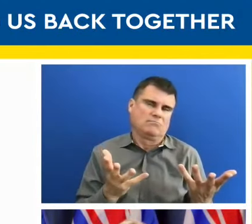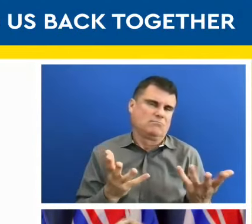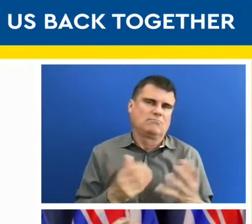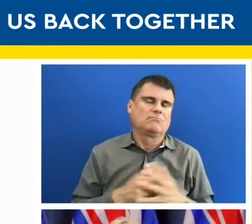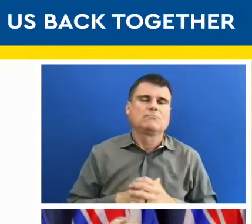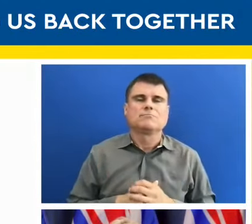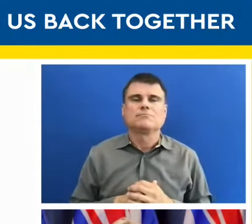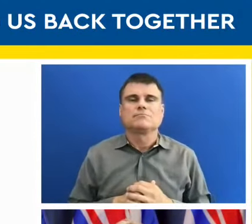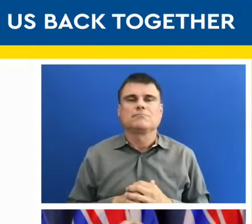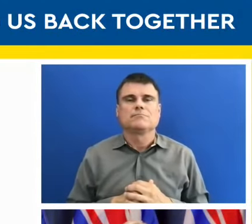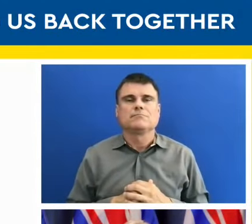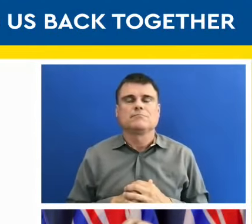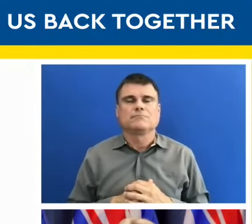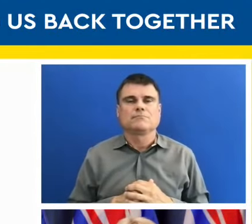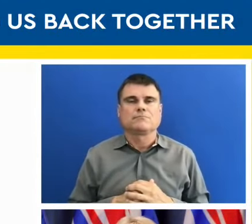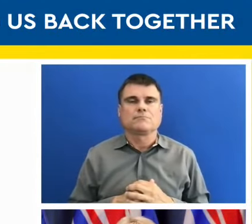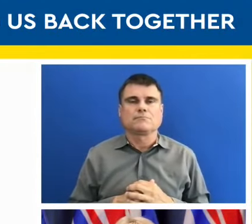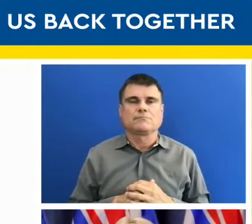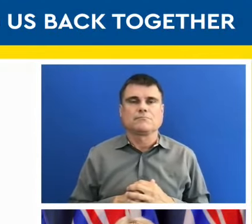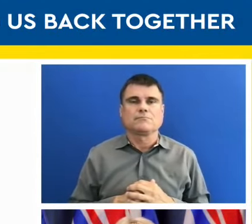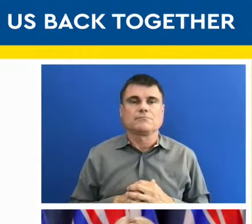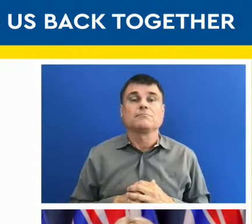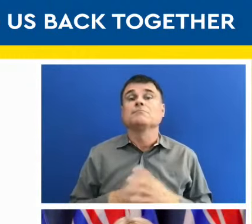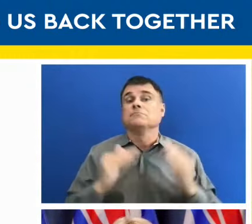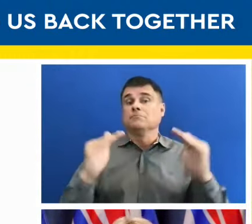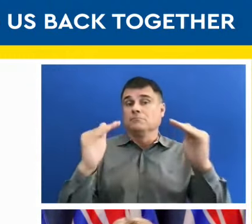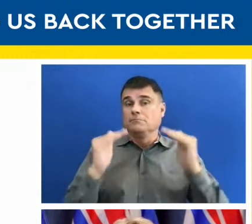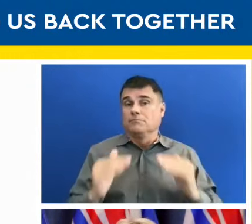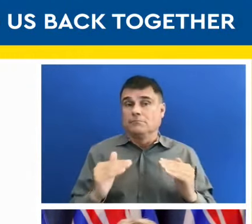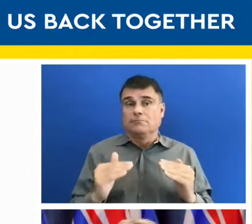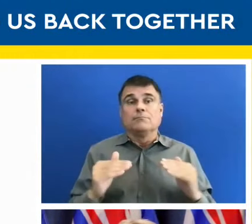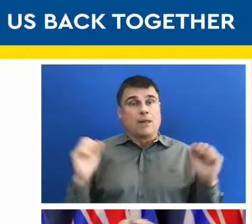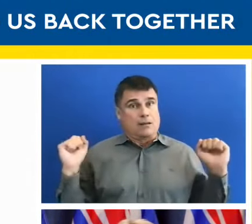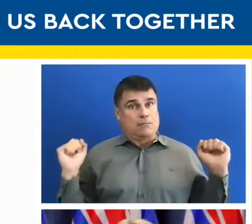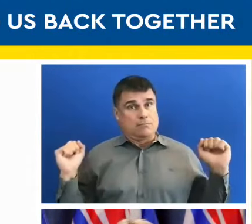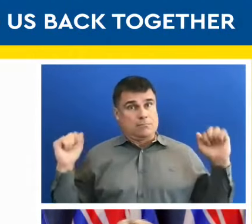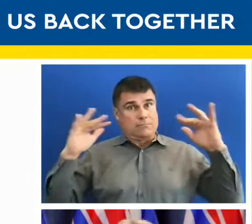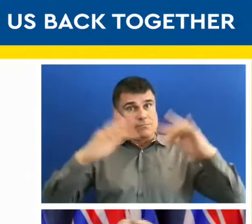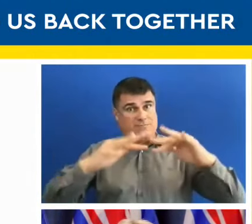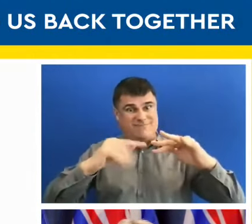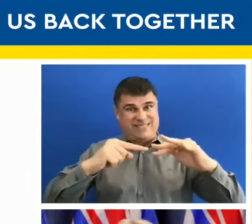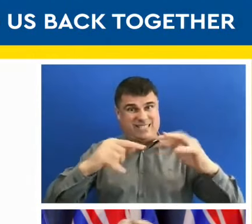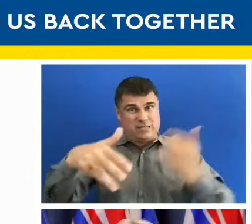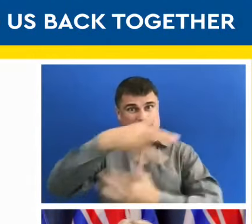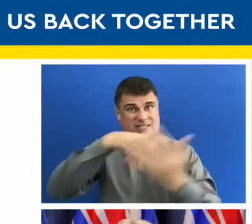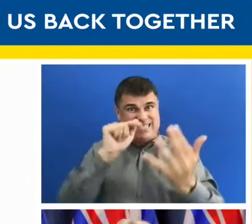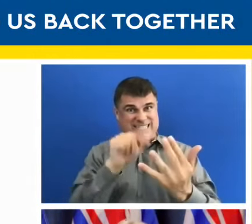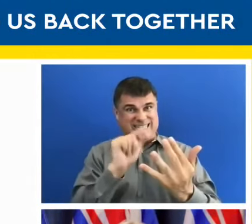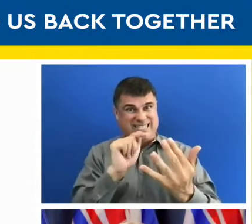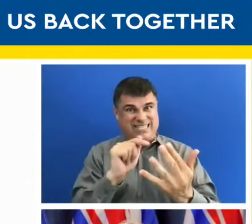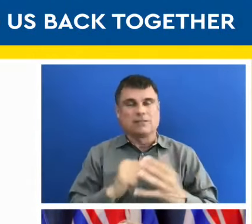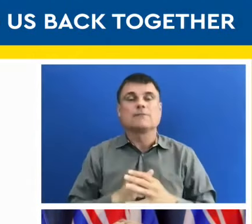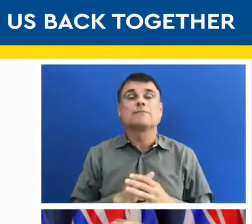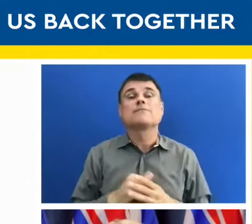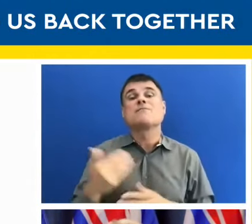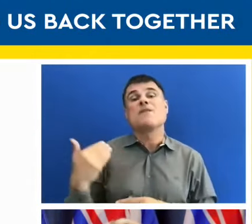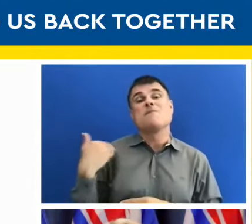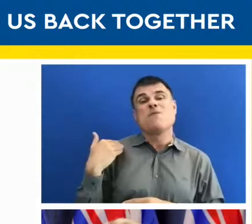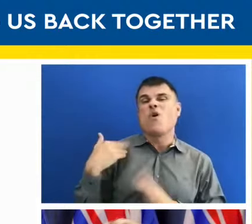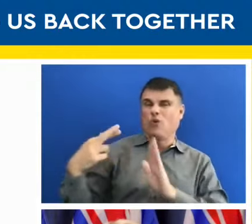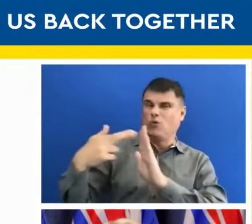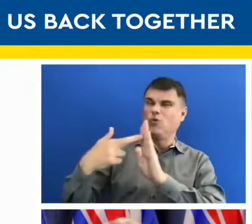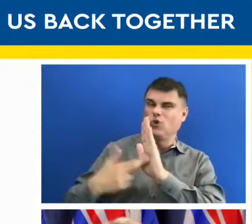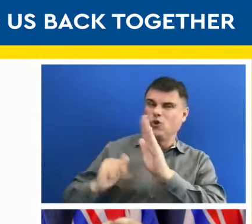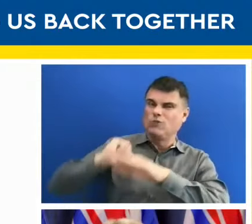The next area around gatherings. There's several different types of gatherings that we have had restrictions on in British